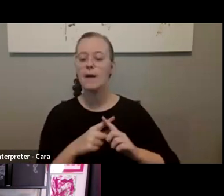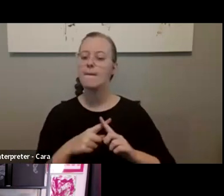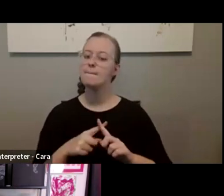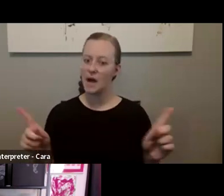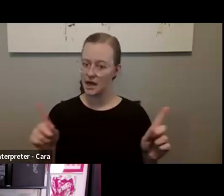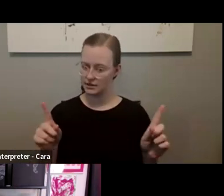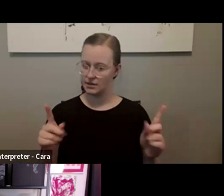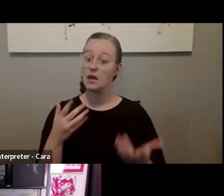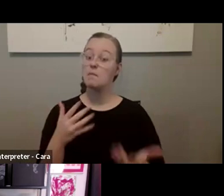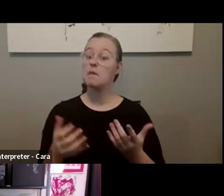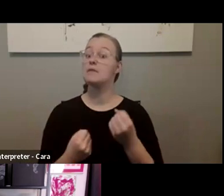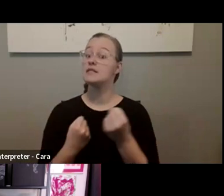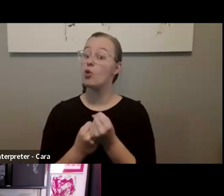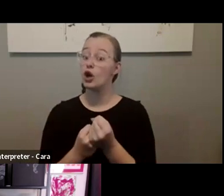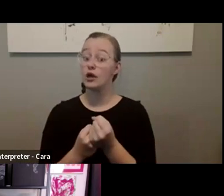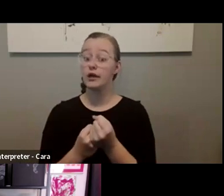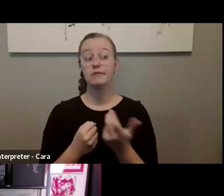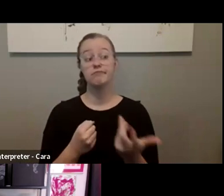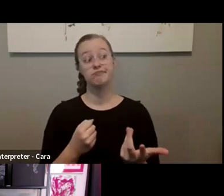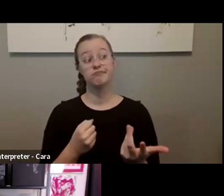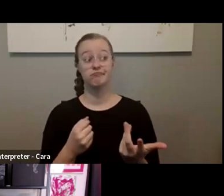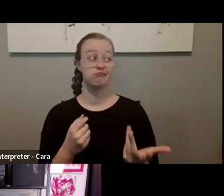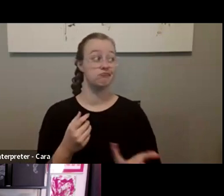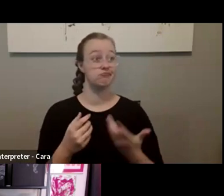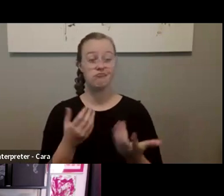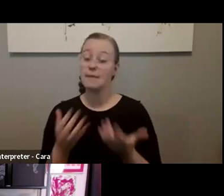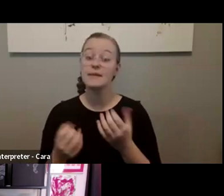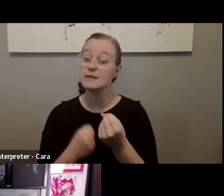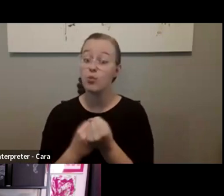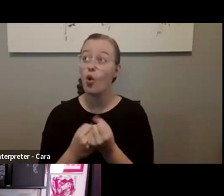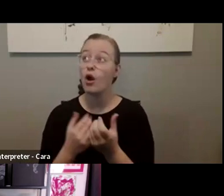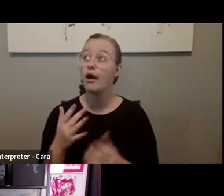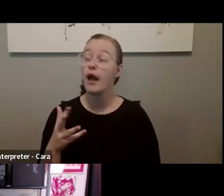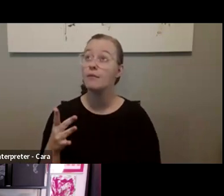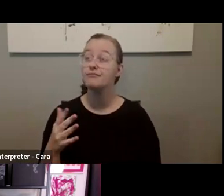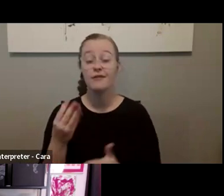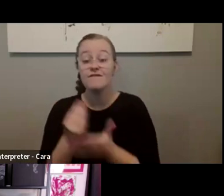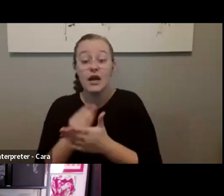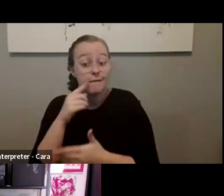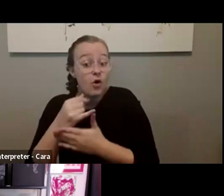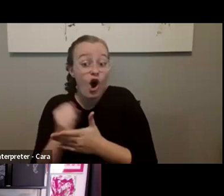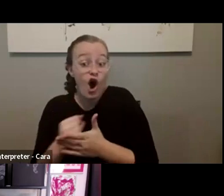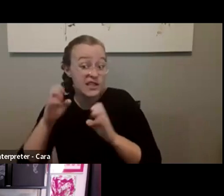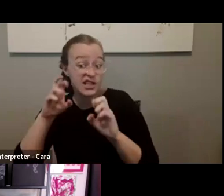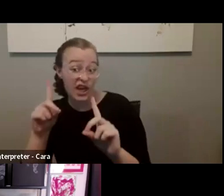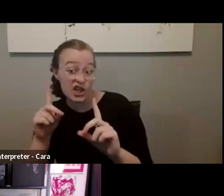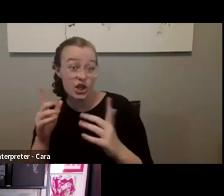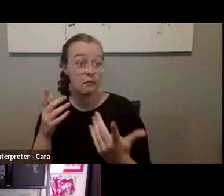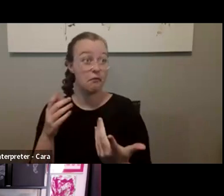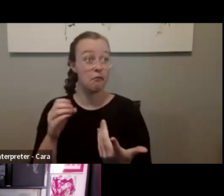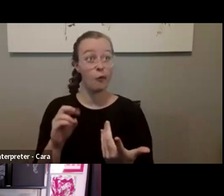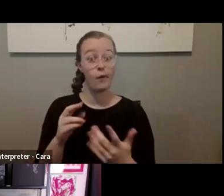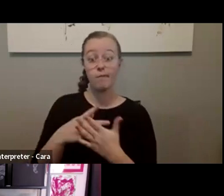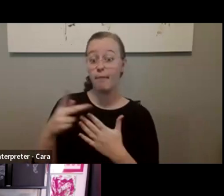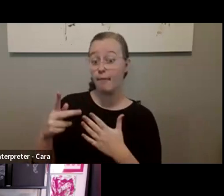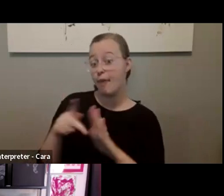support things like for the NEA or NEH, but they might support funding for arts education or policies